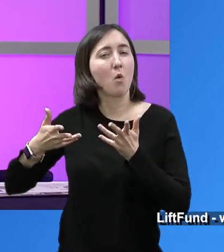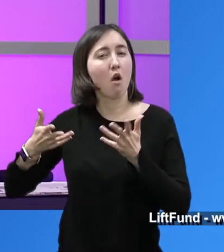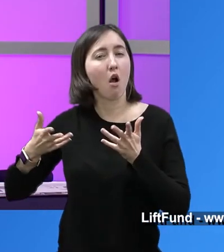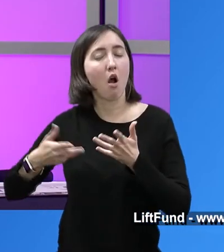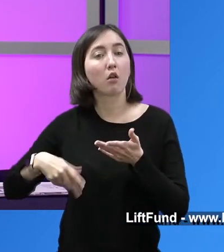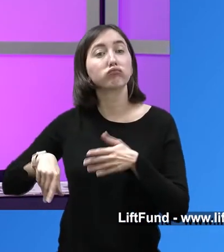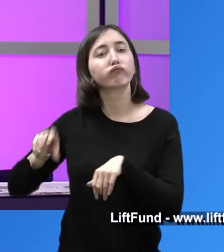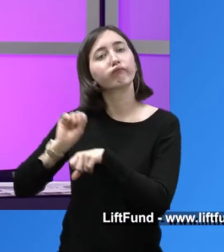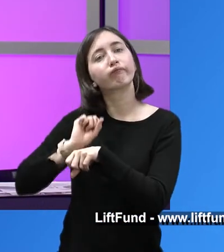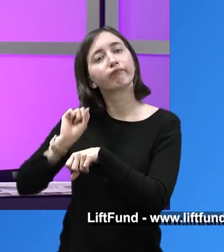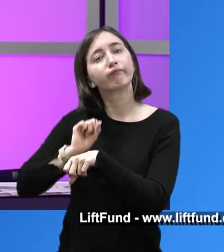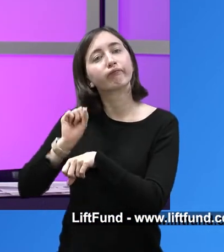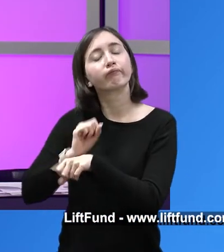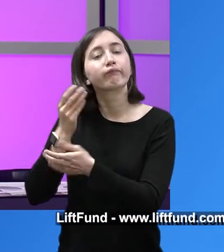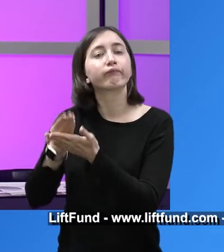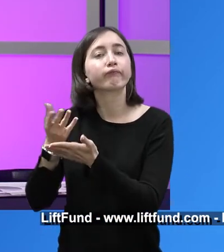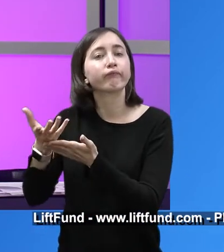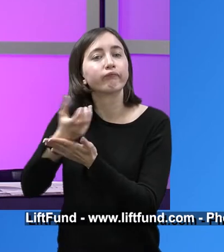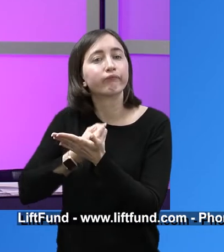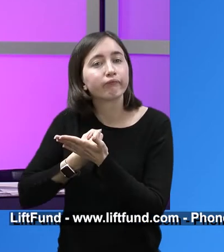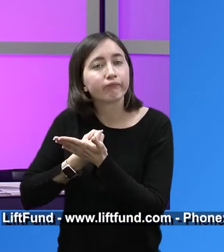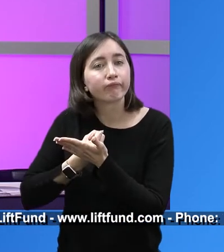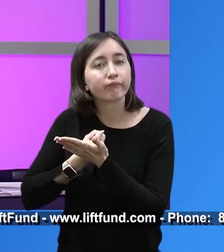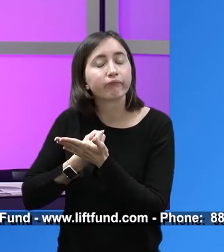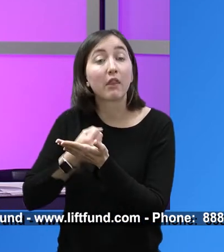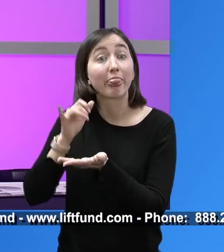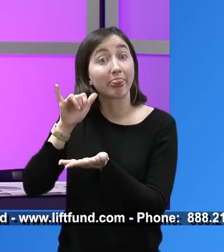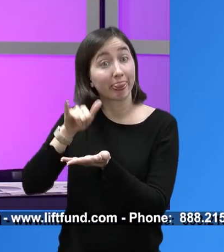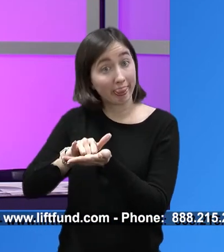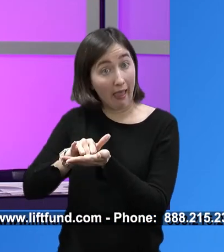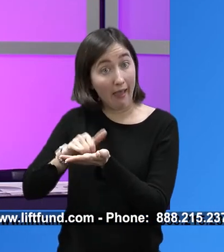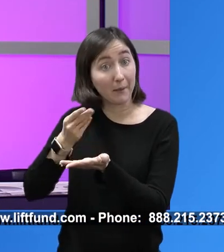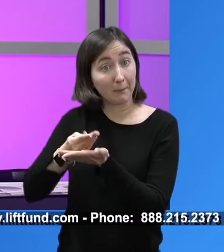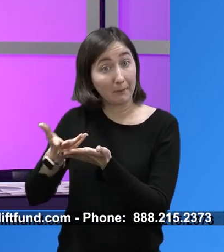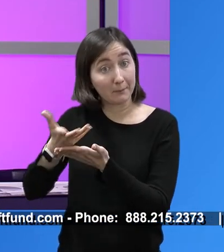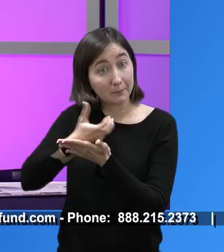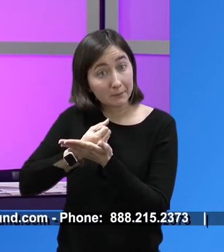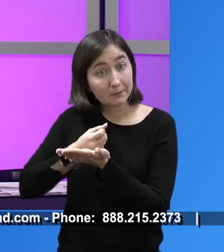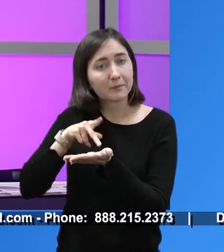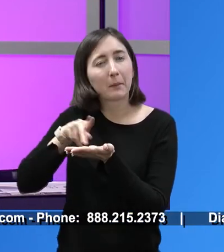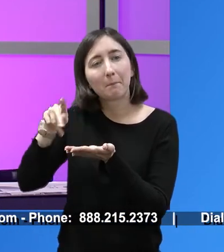income to pay our debts and pay for our food and our shelter and our clothing.